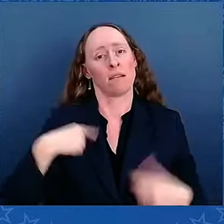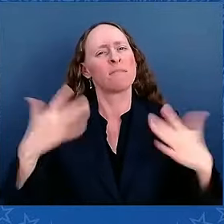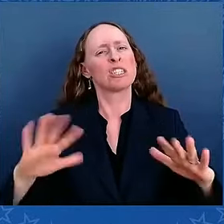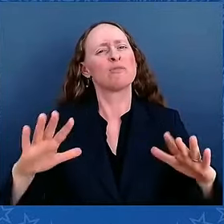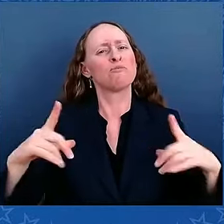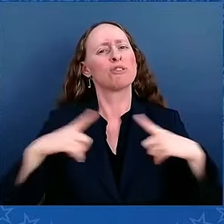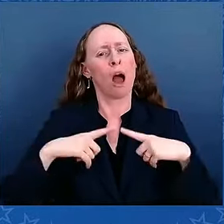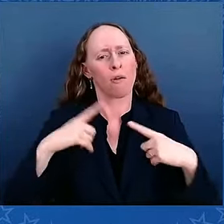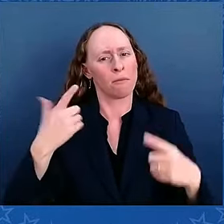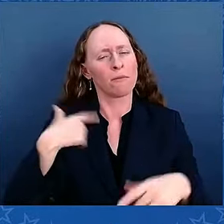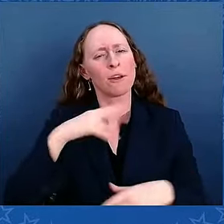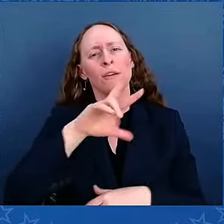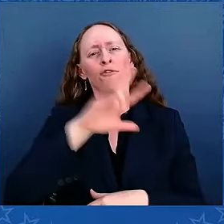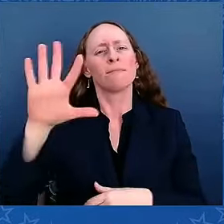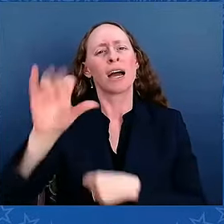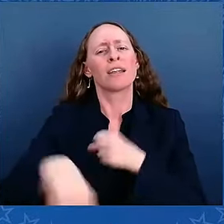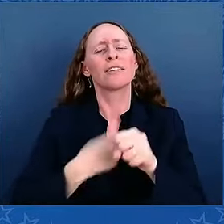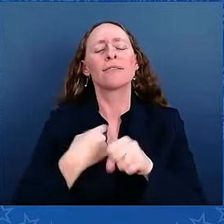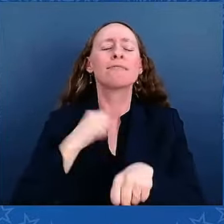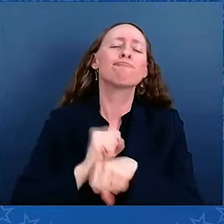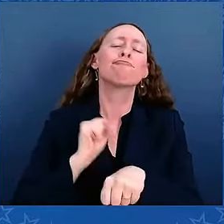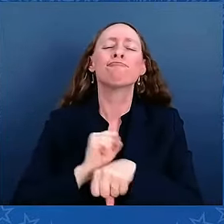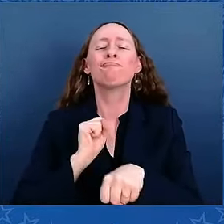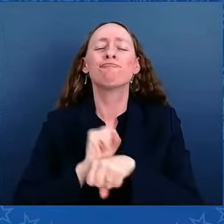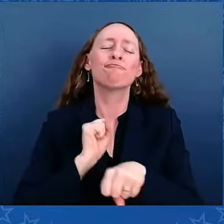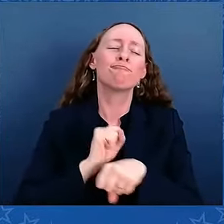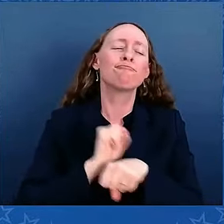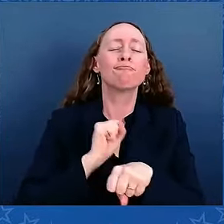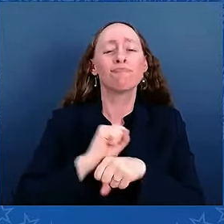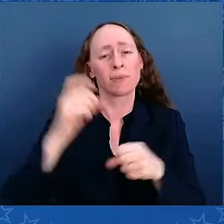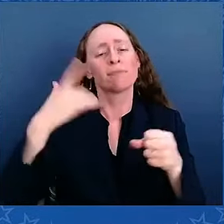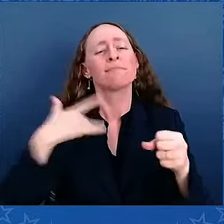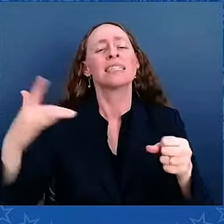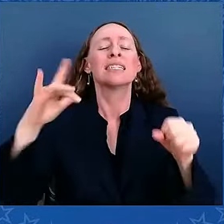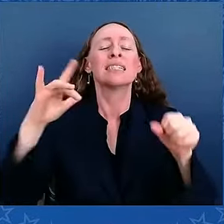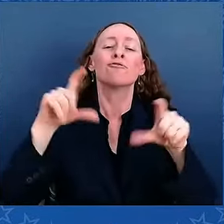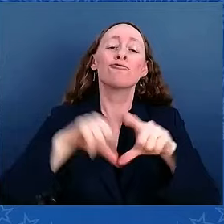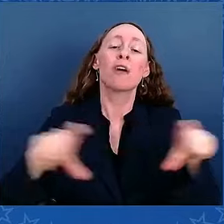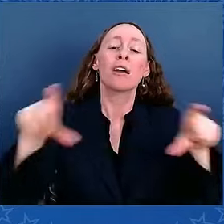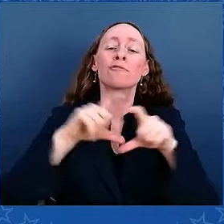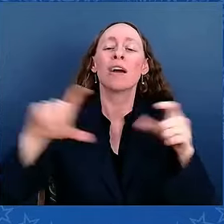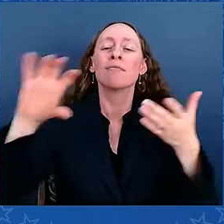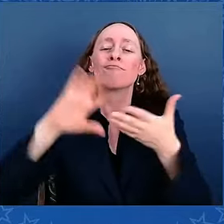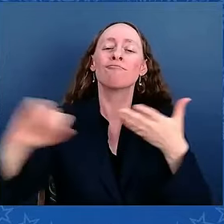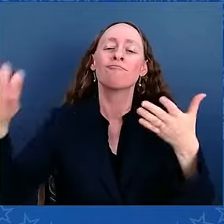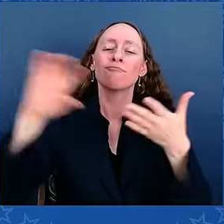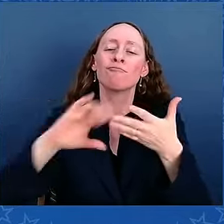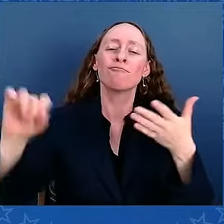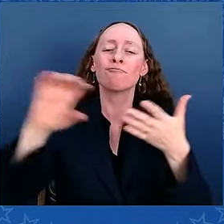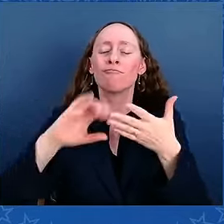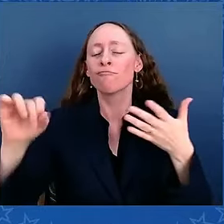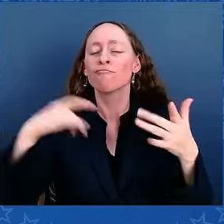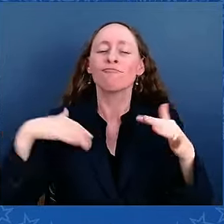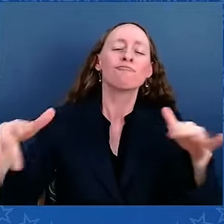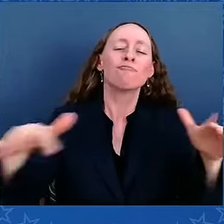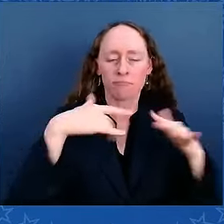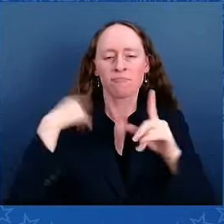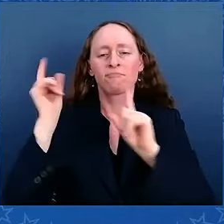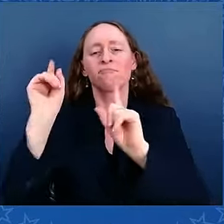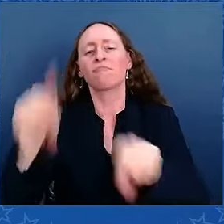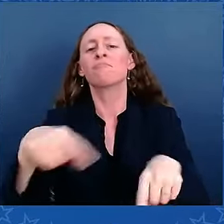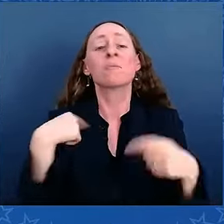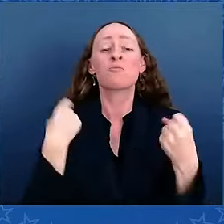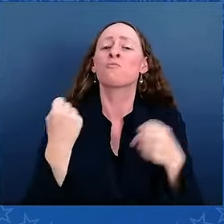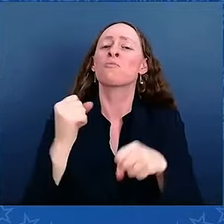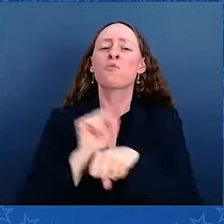I drove for the local grocery chain. I was notified by the Western Pennsylvania Teamster Pension Fund that our